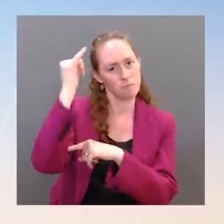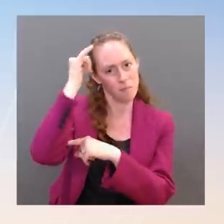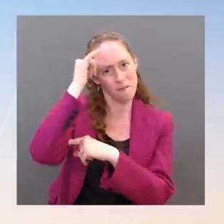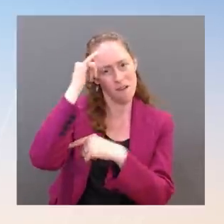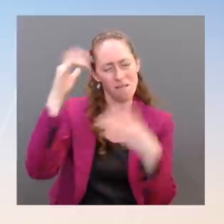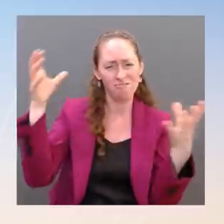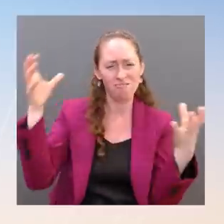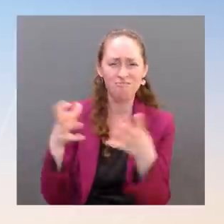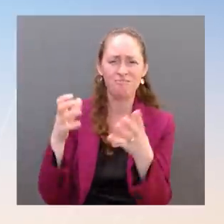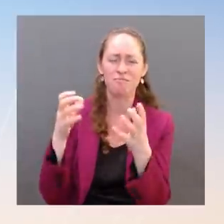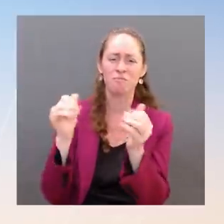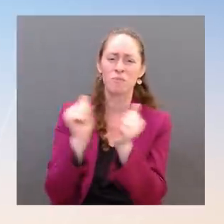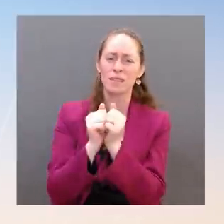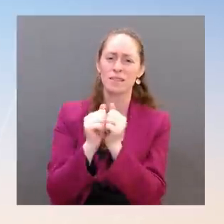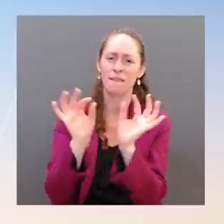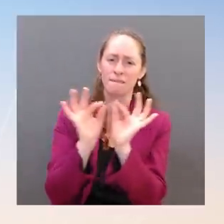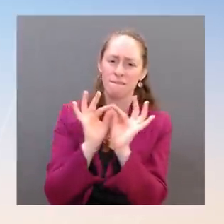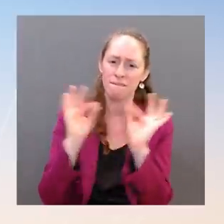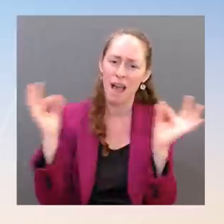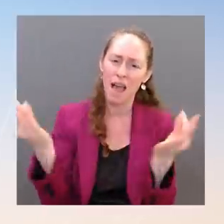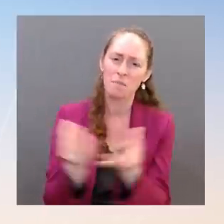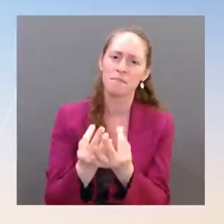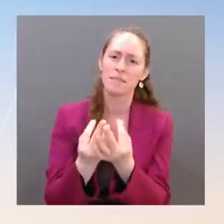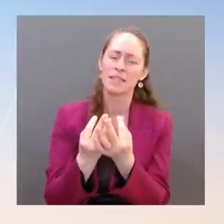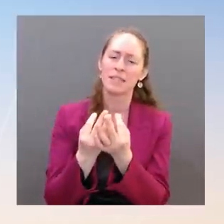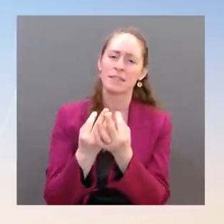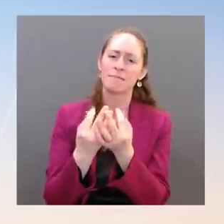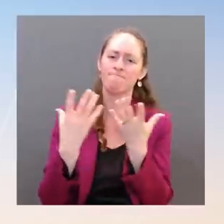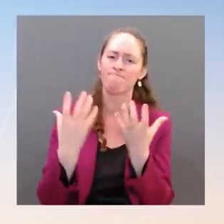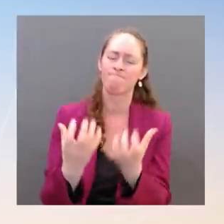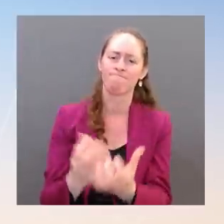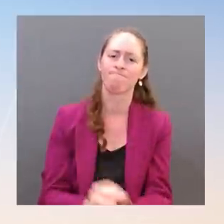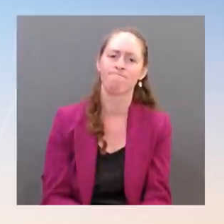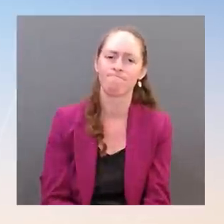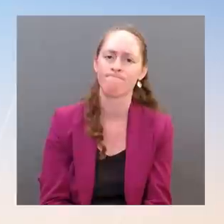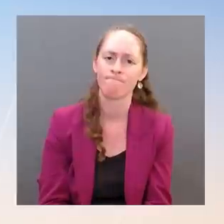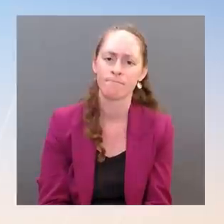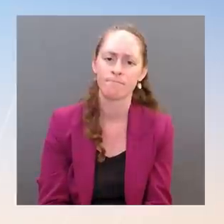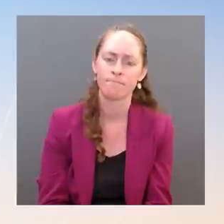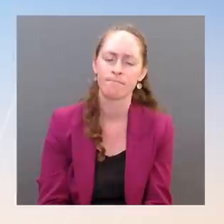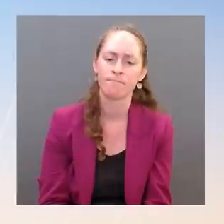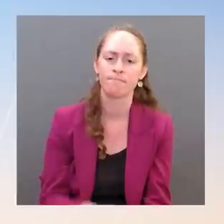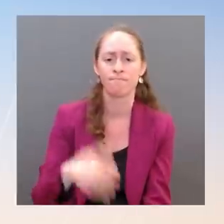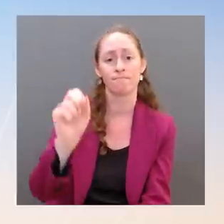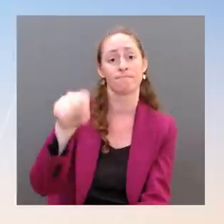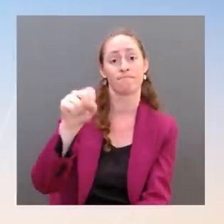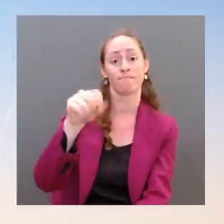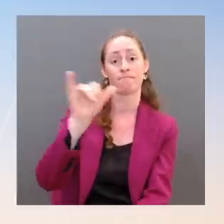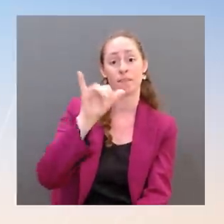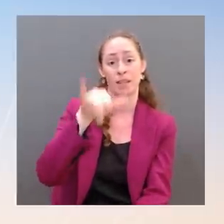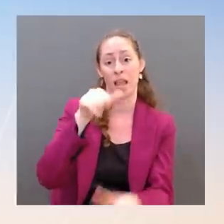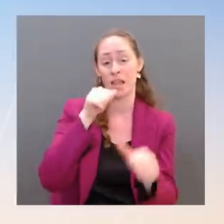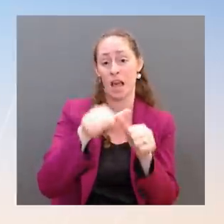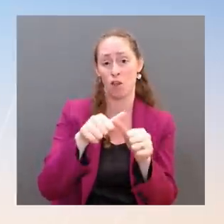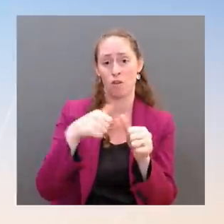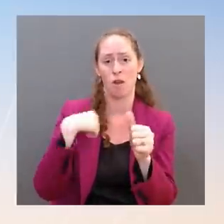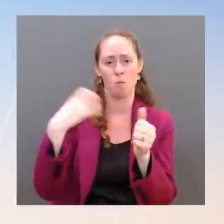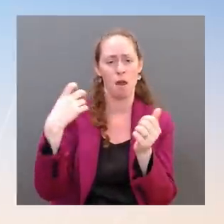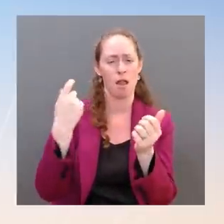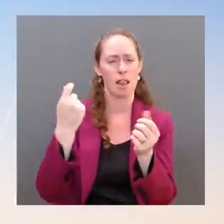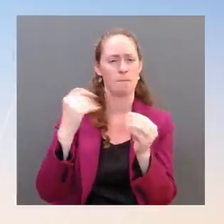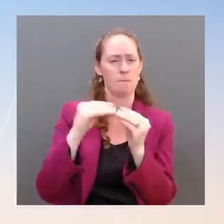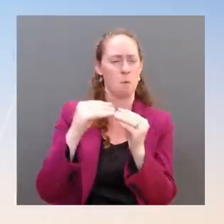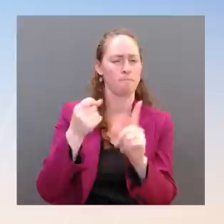personal way. There's a couple of things from that letter that I do want to just, just talk about a little bit, since it was in your publication.